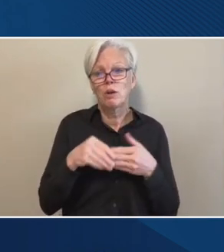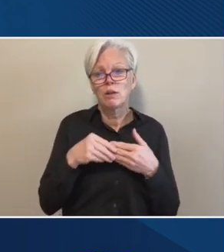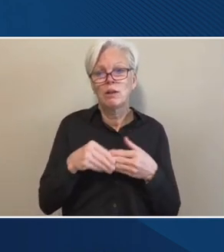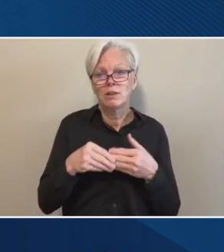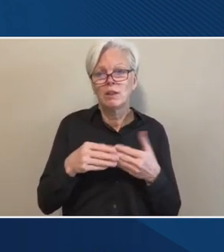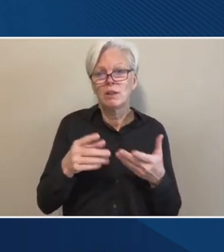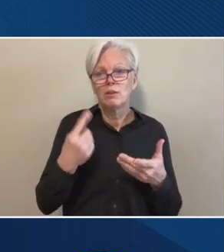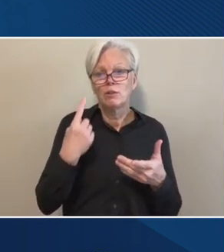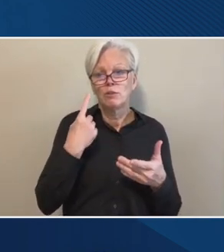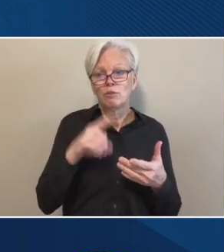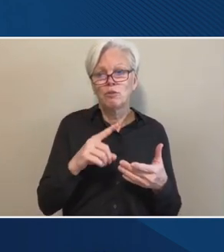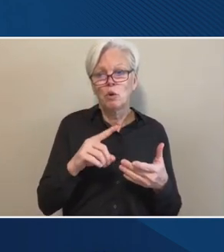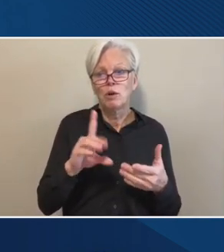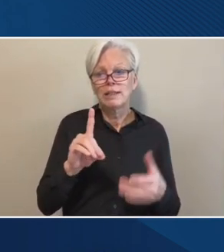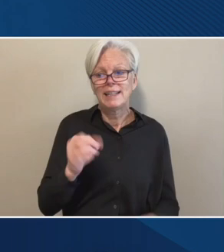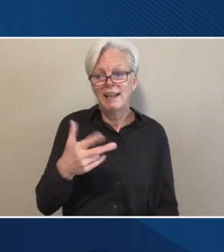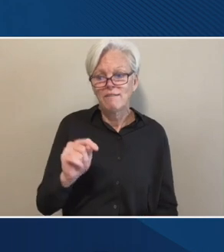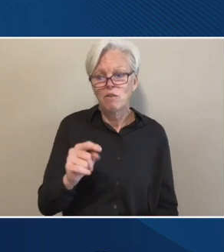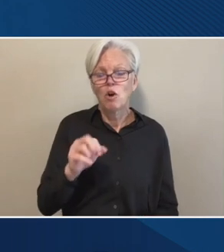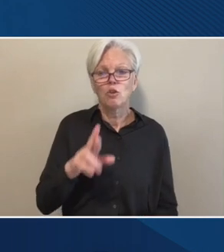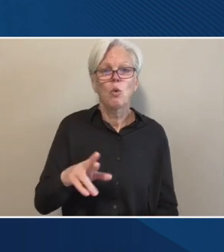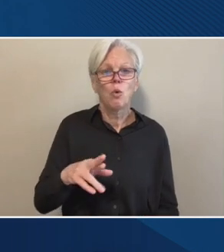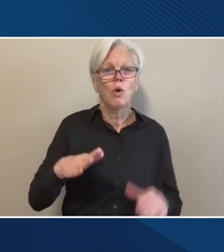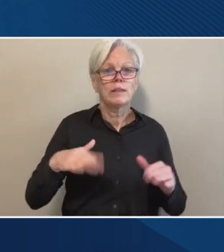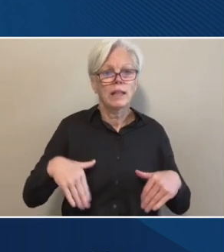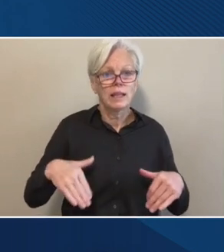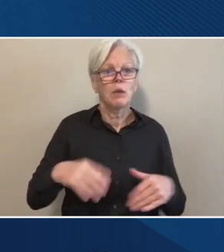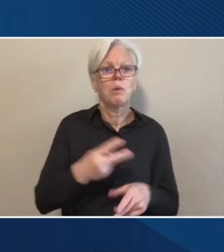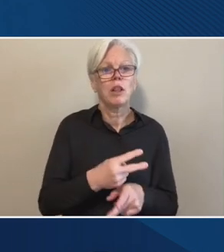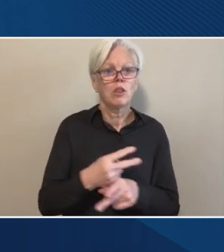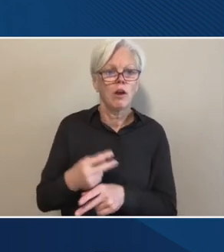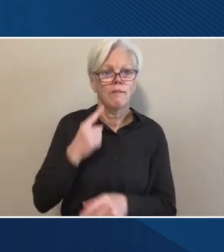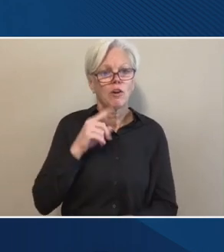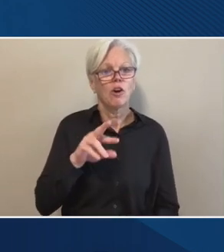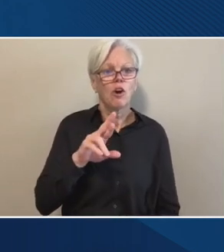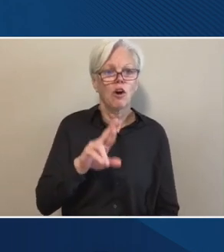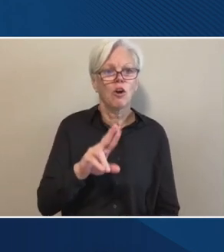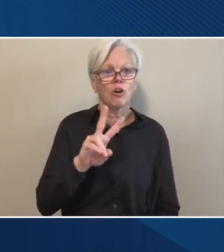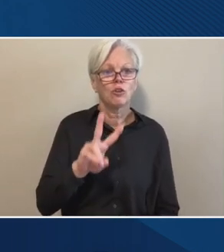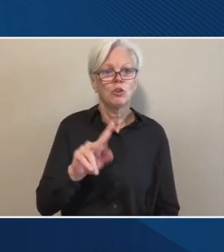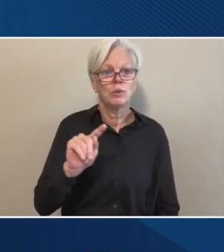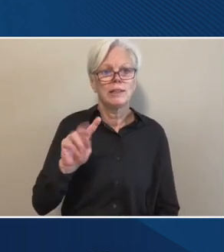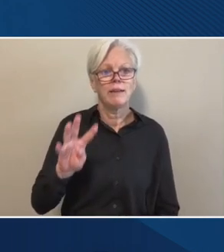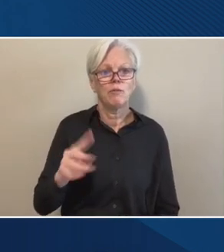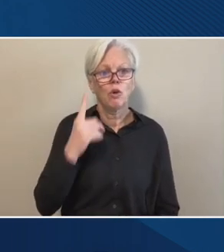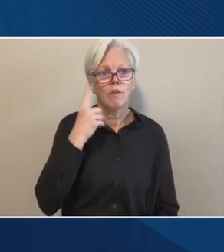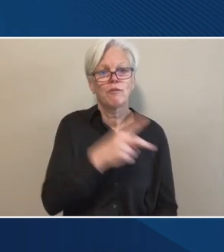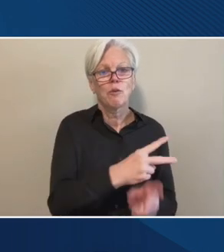or delinquent loans tied to R2 T4 for borrowers returning to higher education. Thank you.